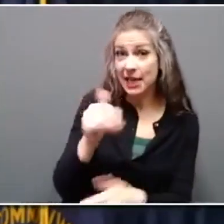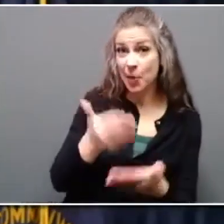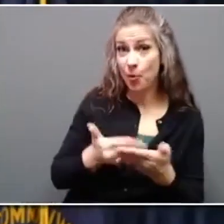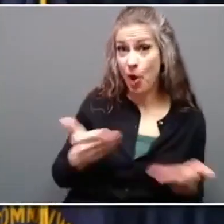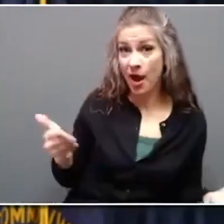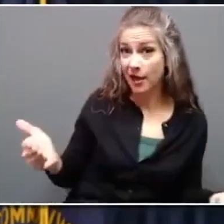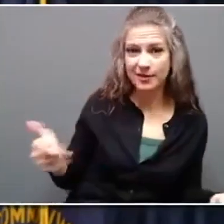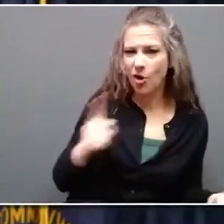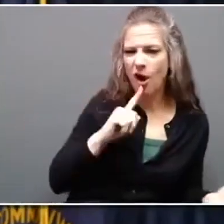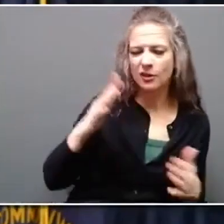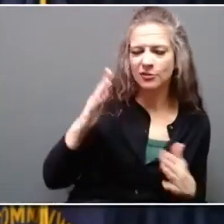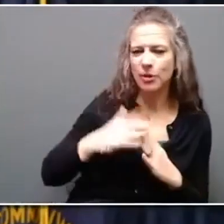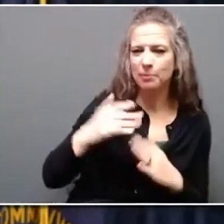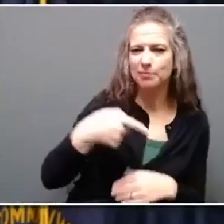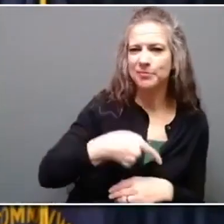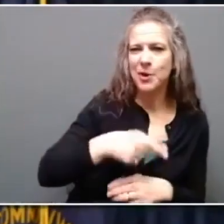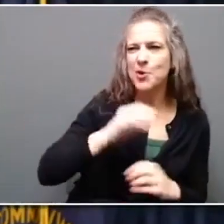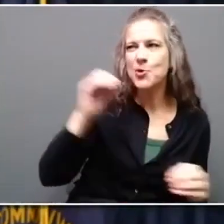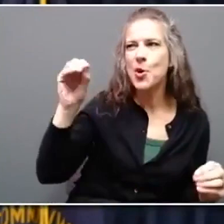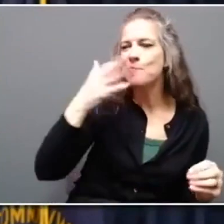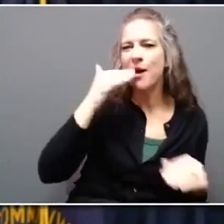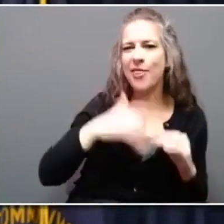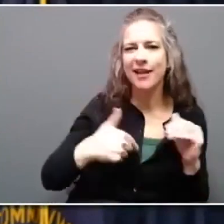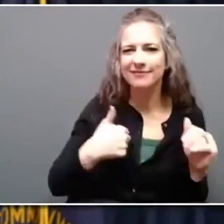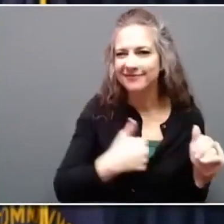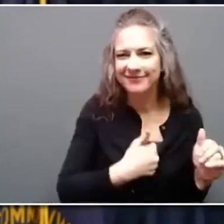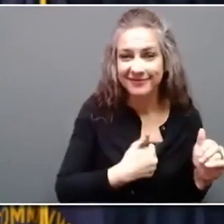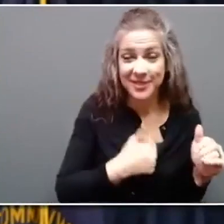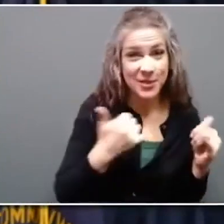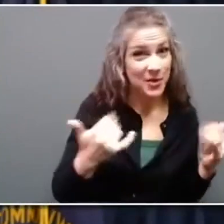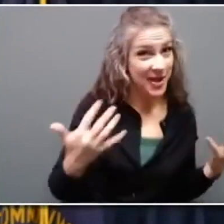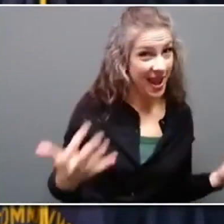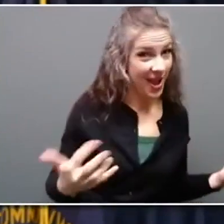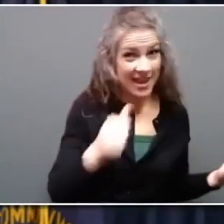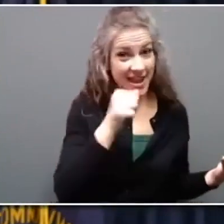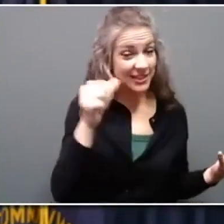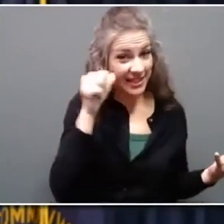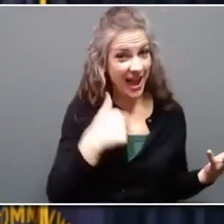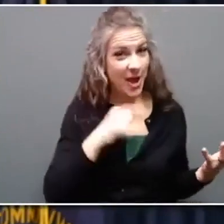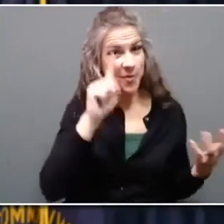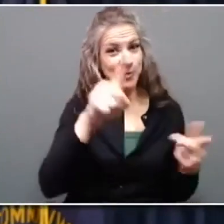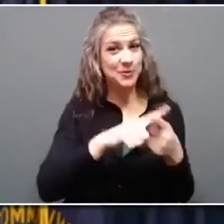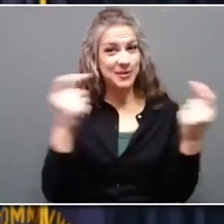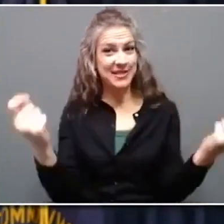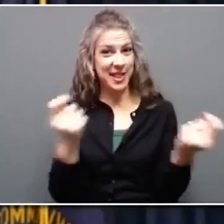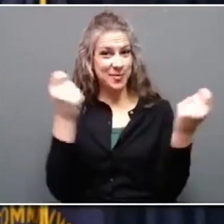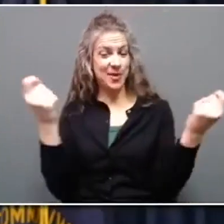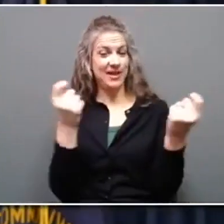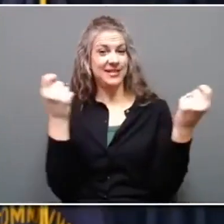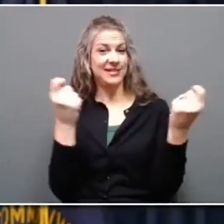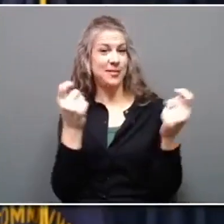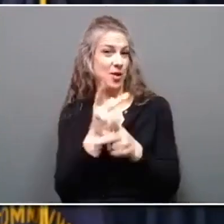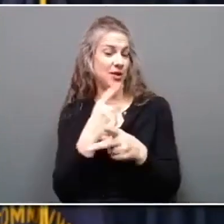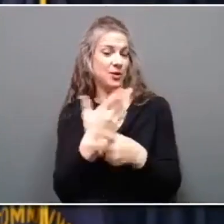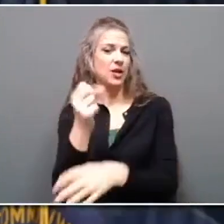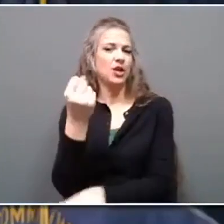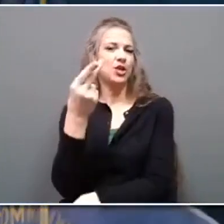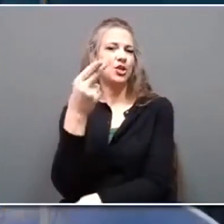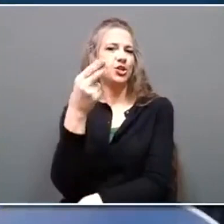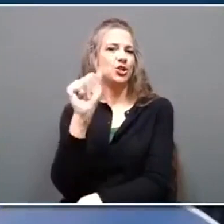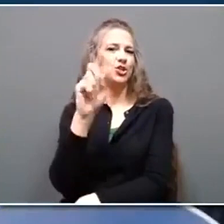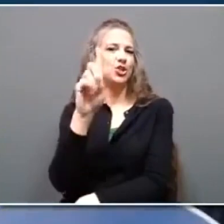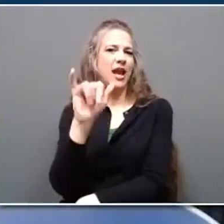none. Which brings me to a product that yesterday I got to go celebrate in an expansion. Shady Rays is a